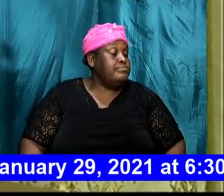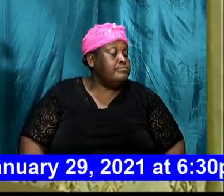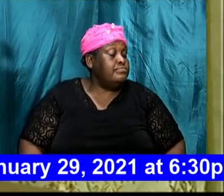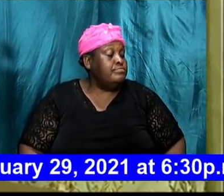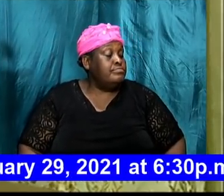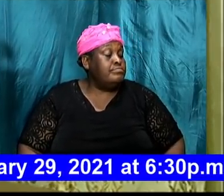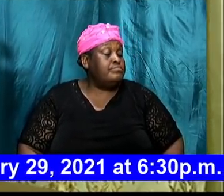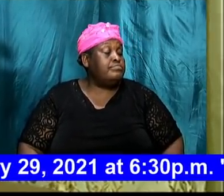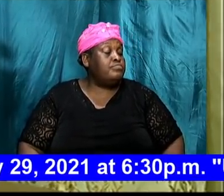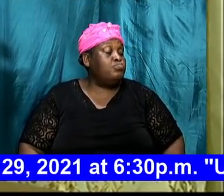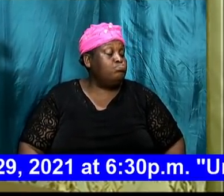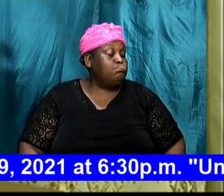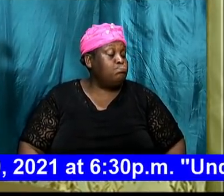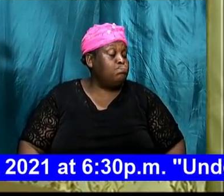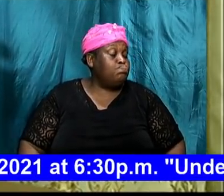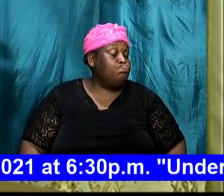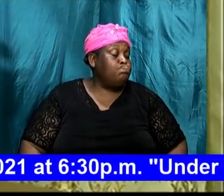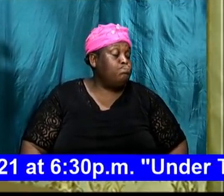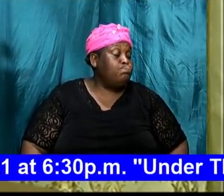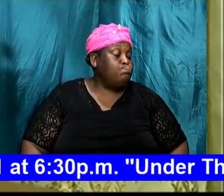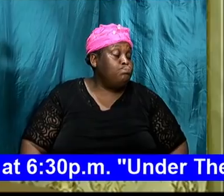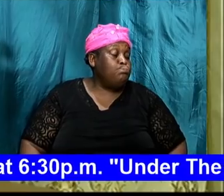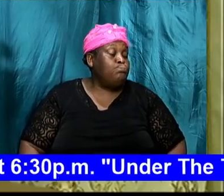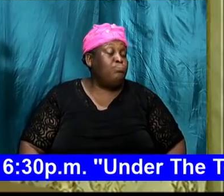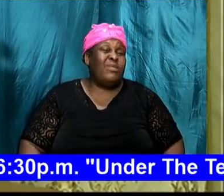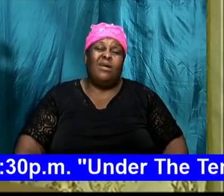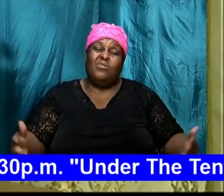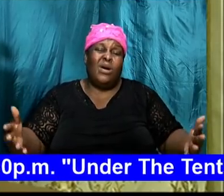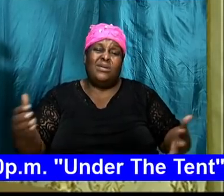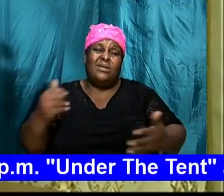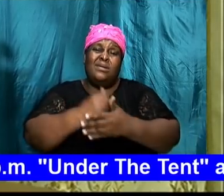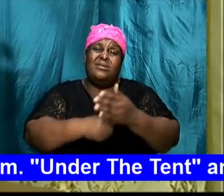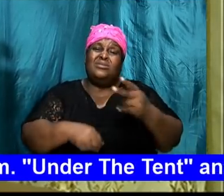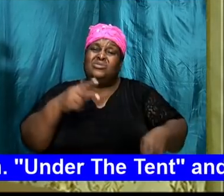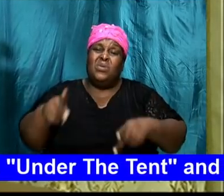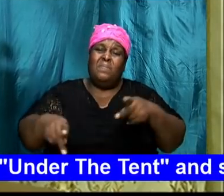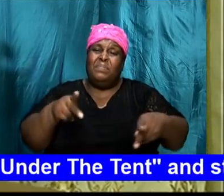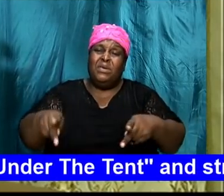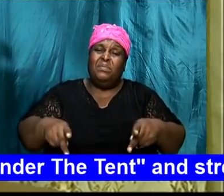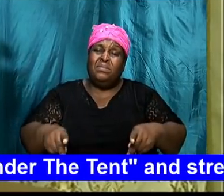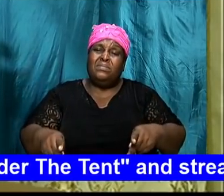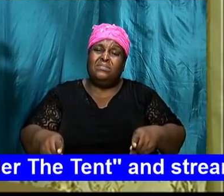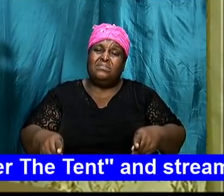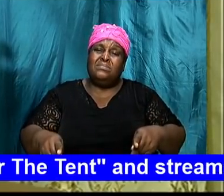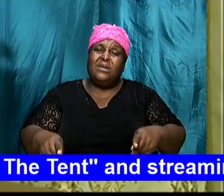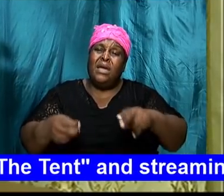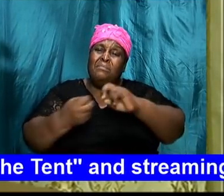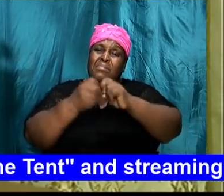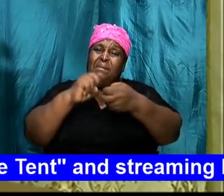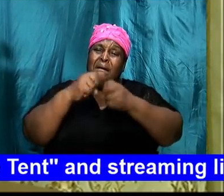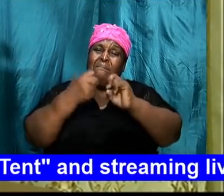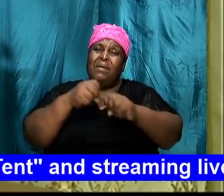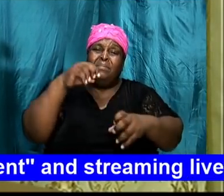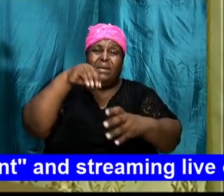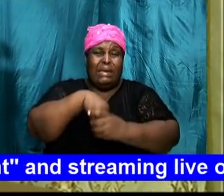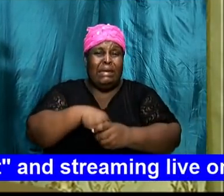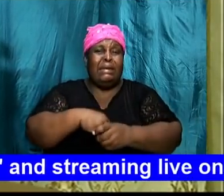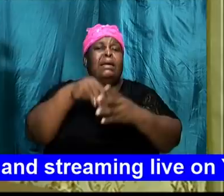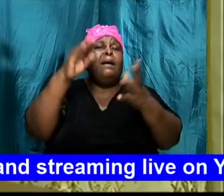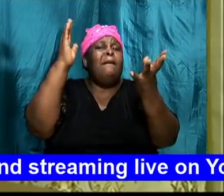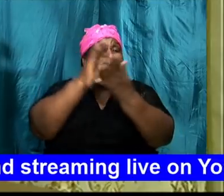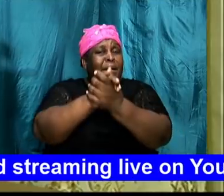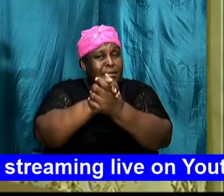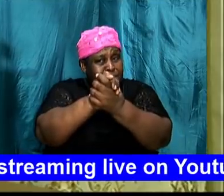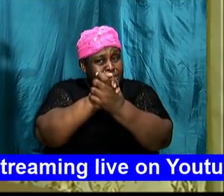and what some folks are going through in their marriages is as a direct